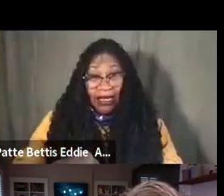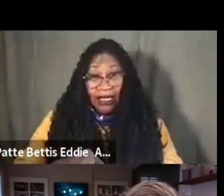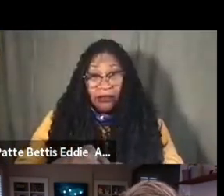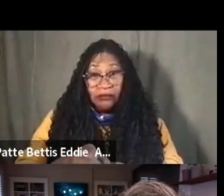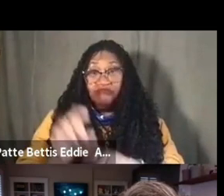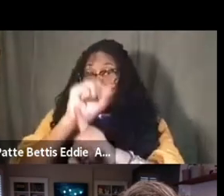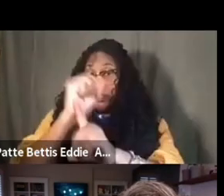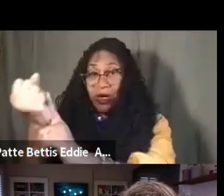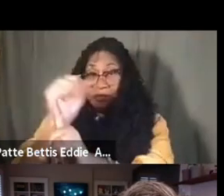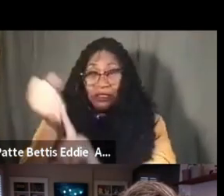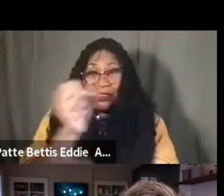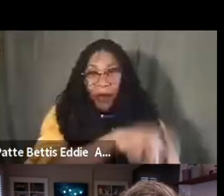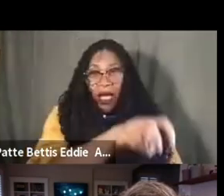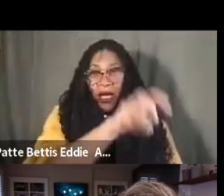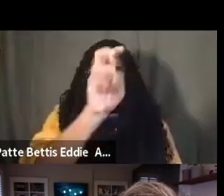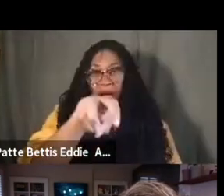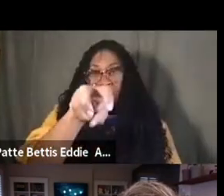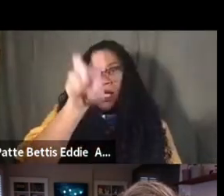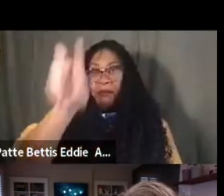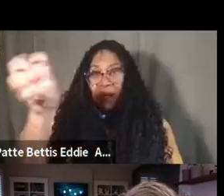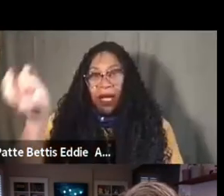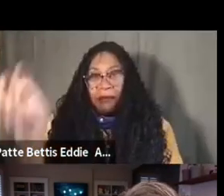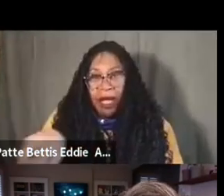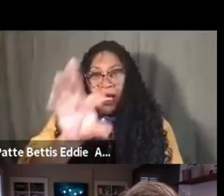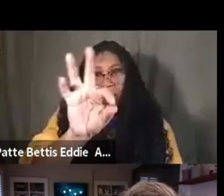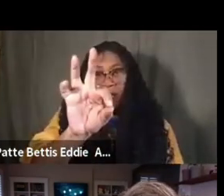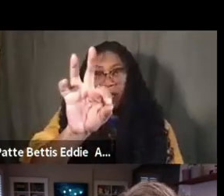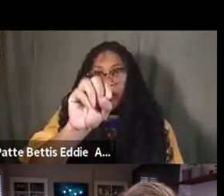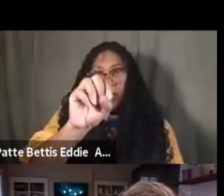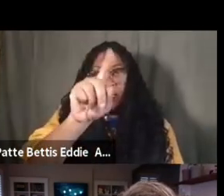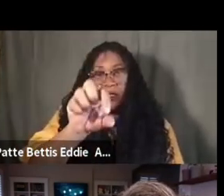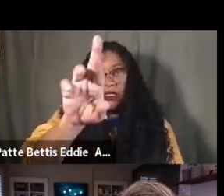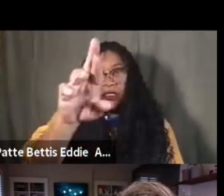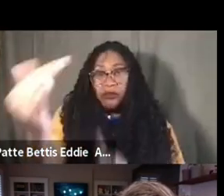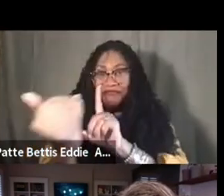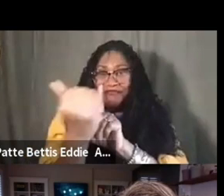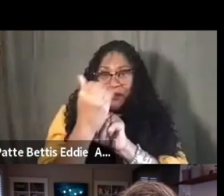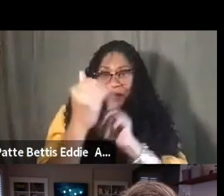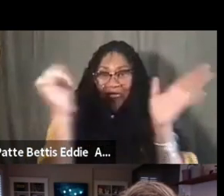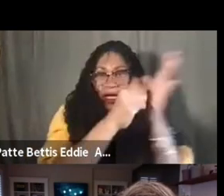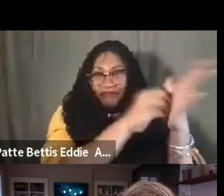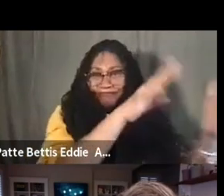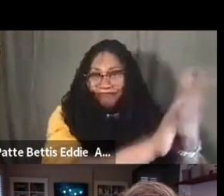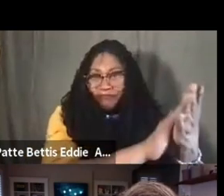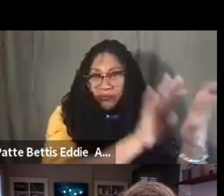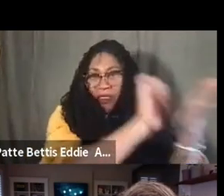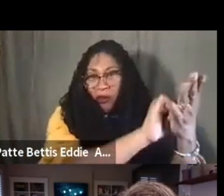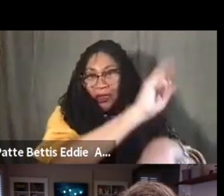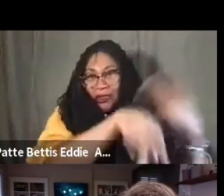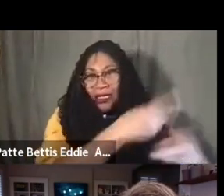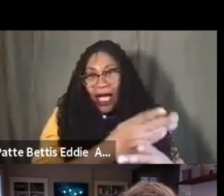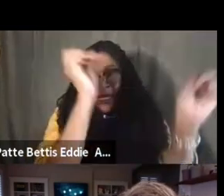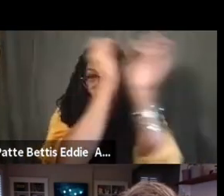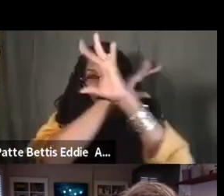going from place to place in foster care, um, having those reminders, being able to document those conversations, being able to document images